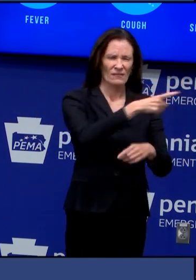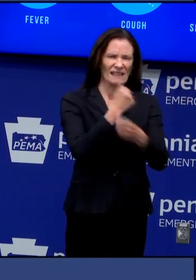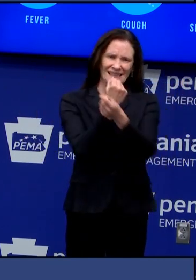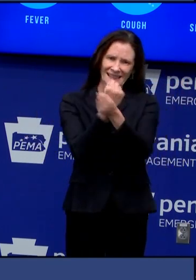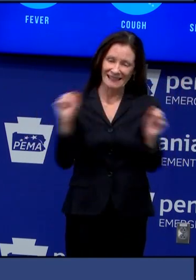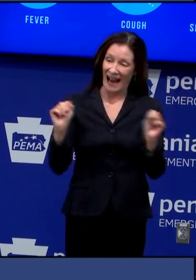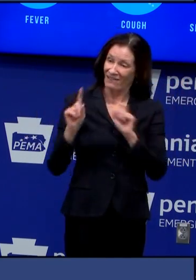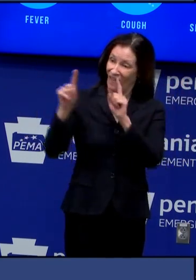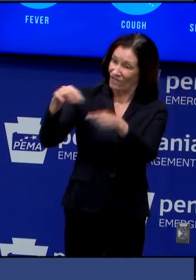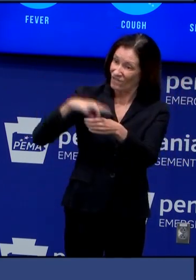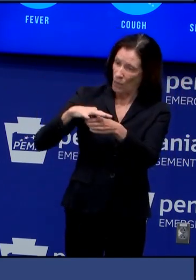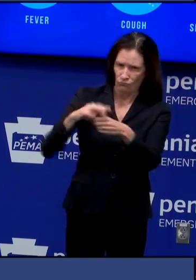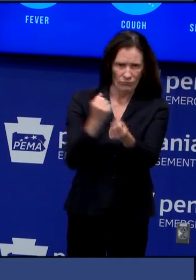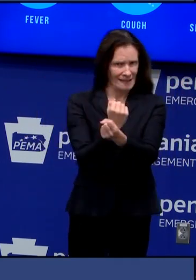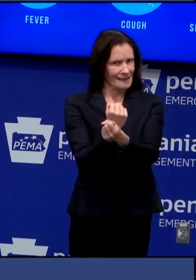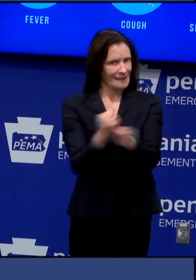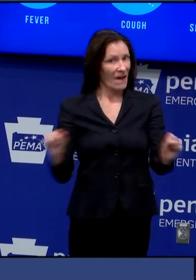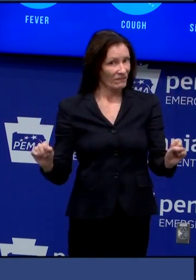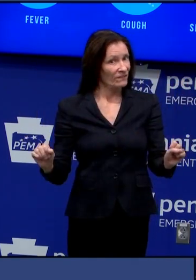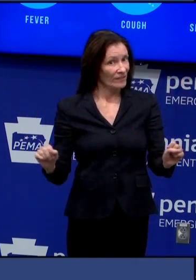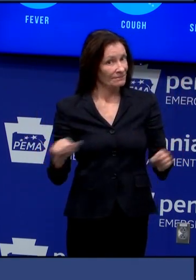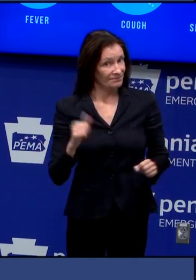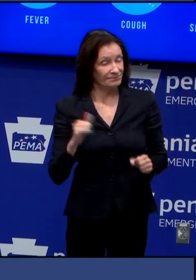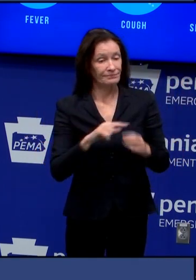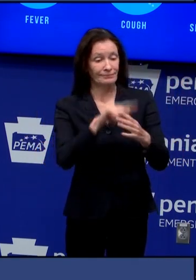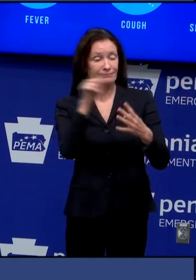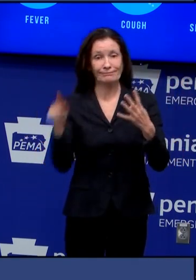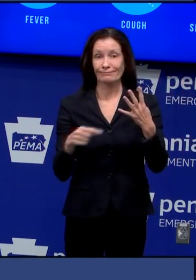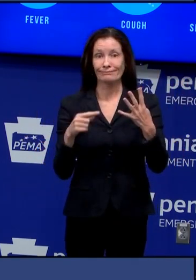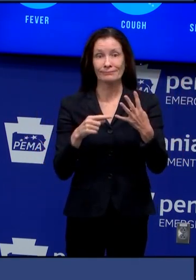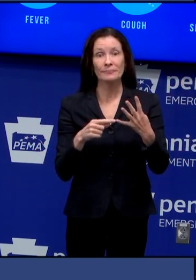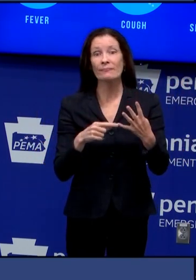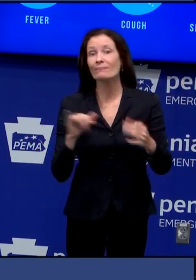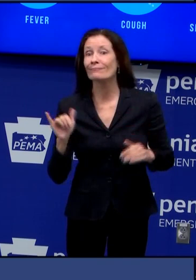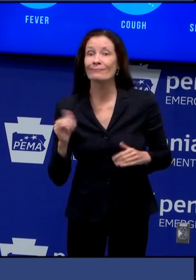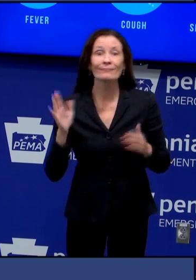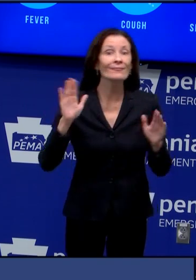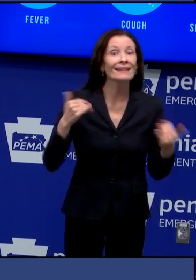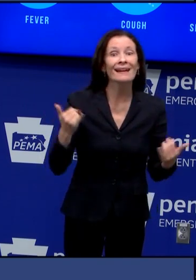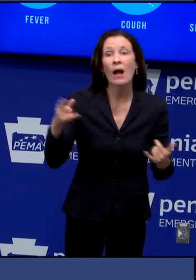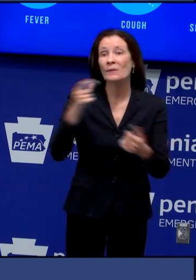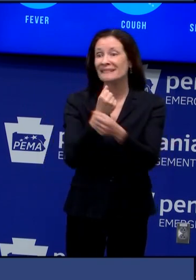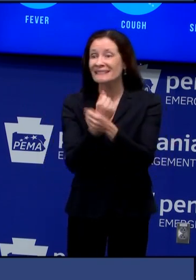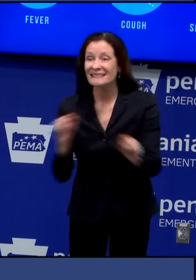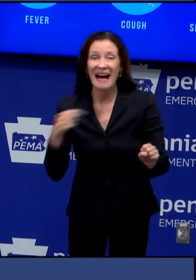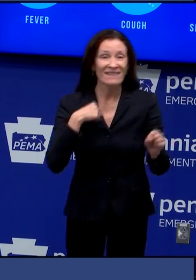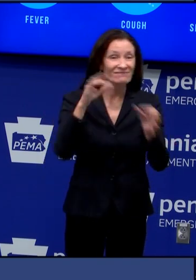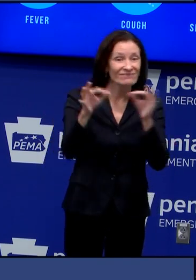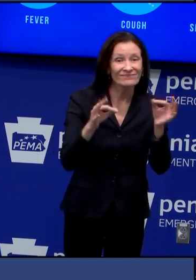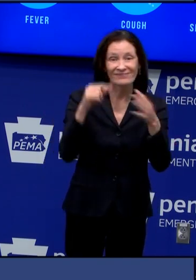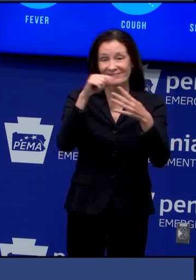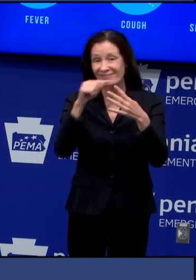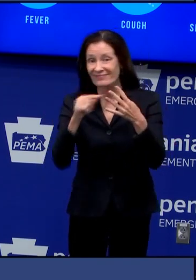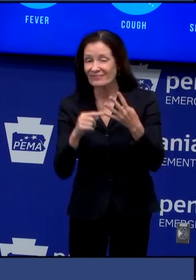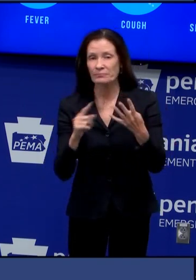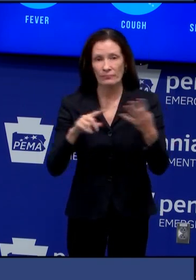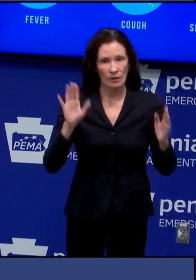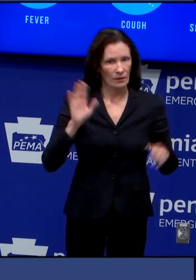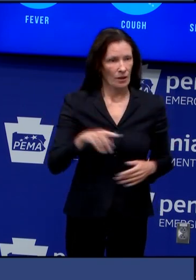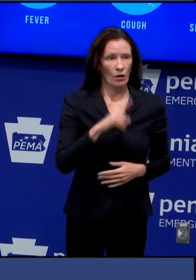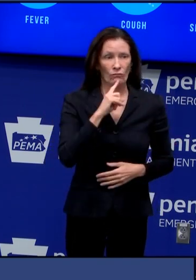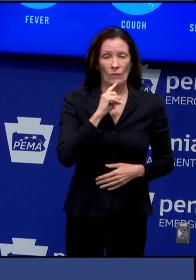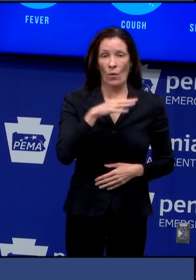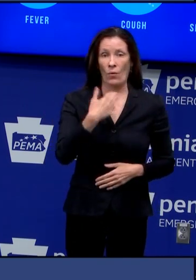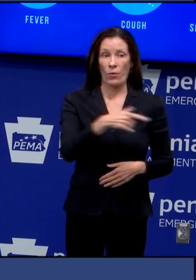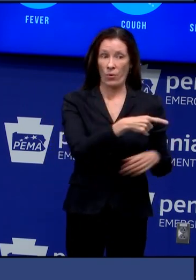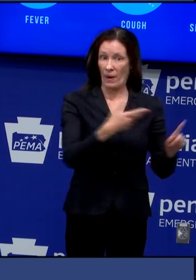to ensure all of the above happen as safely and securely as possible the department was very happy to